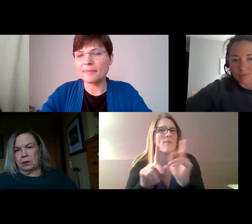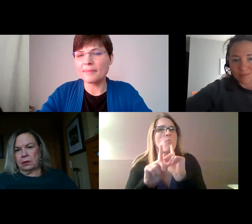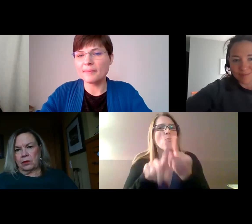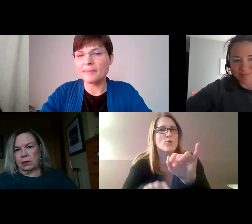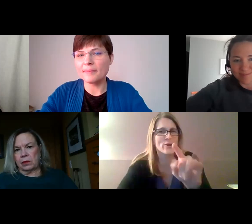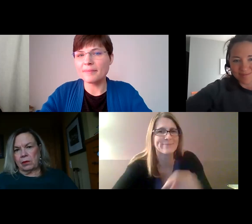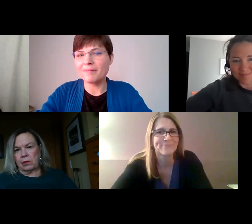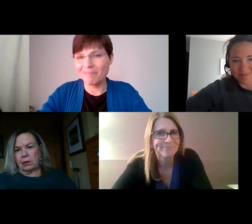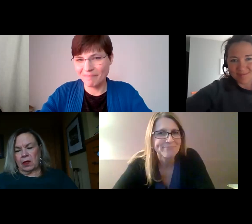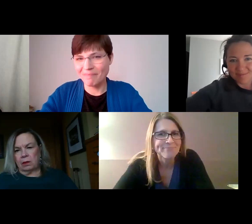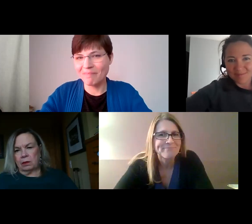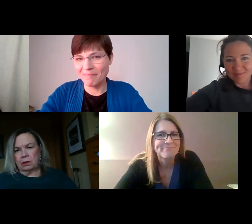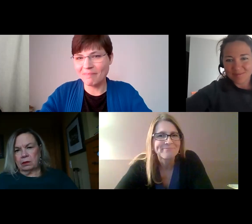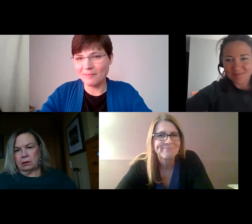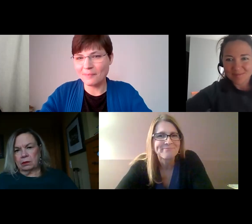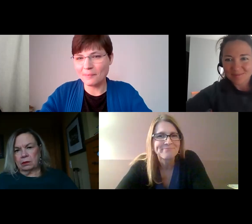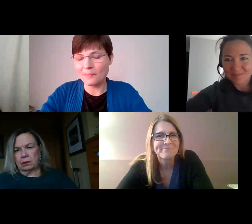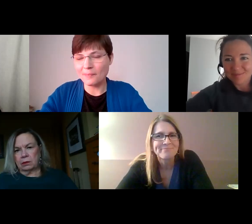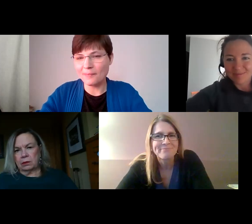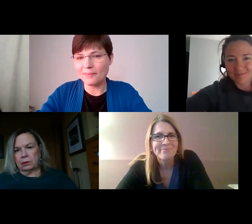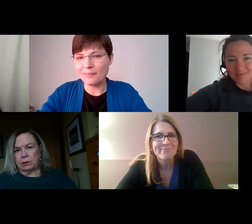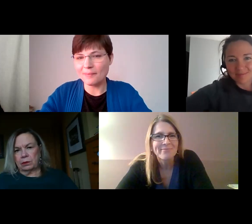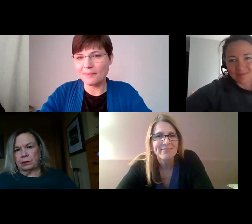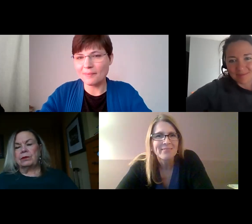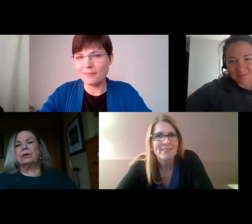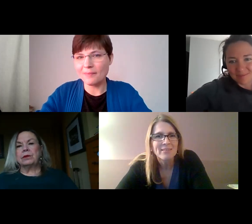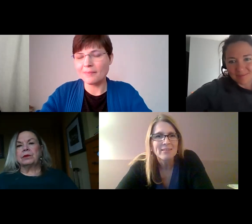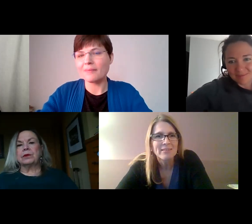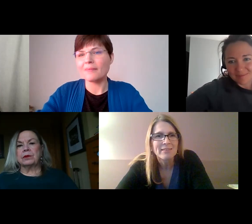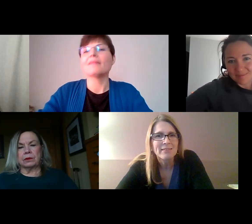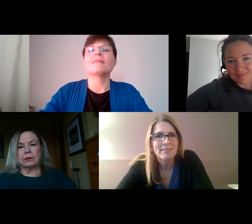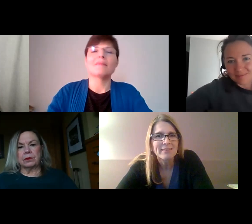that. And so she can actually explain how people can get that card.